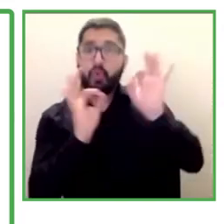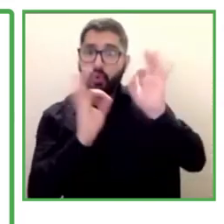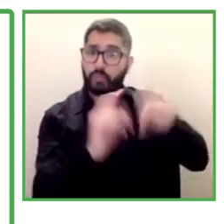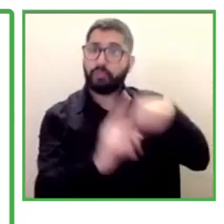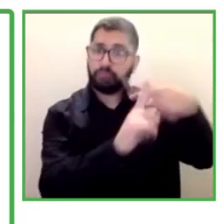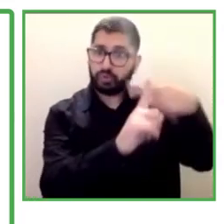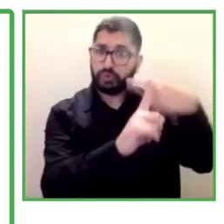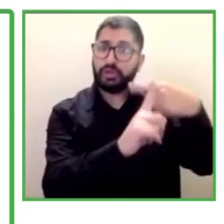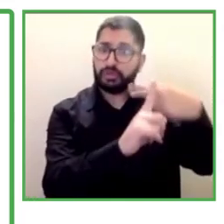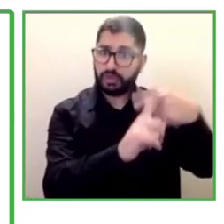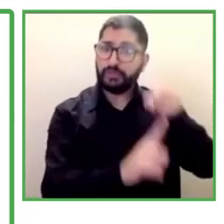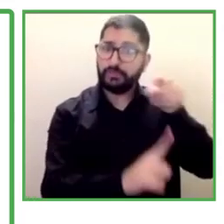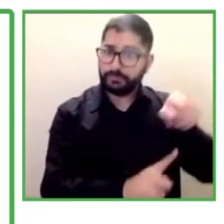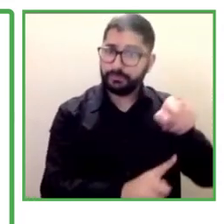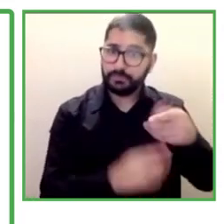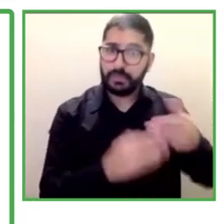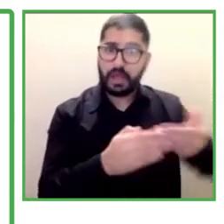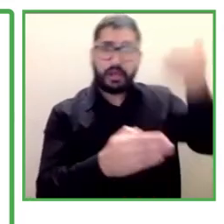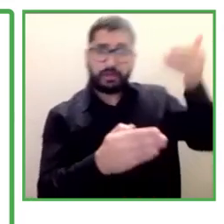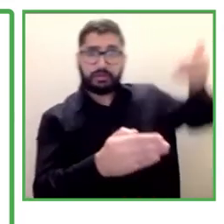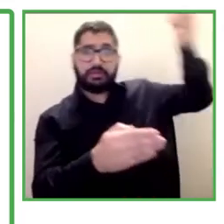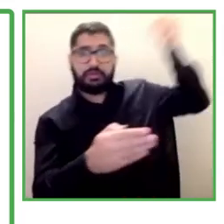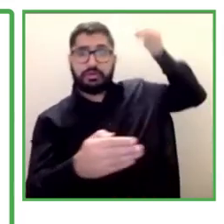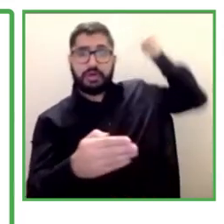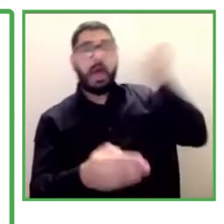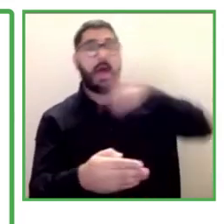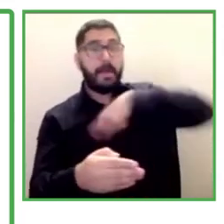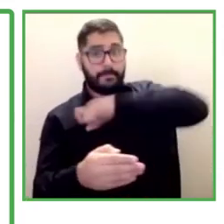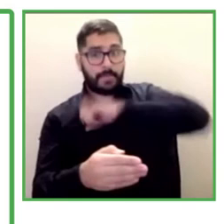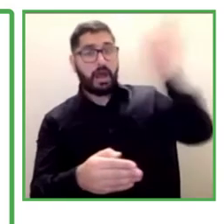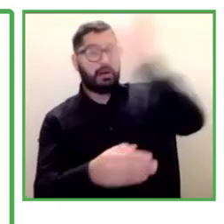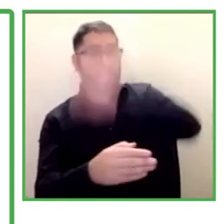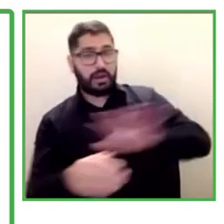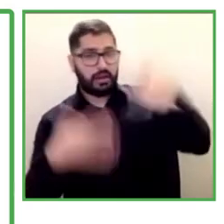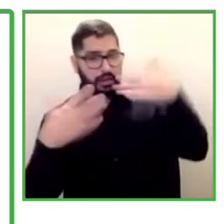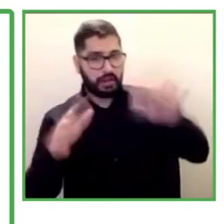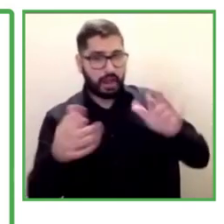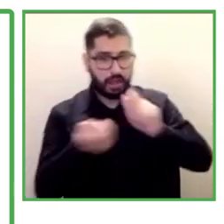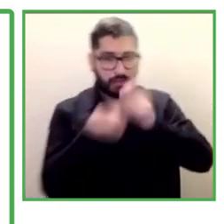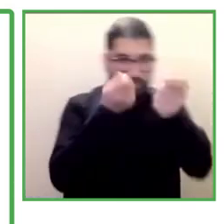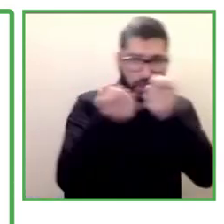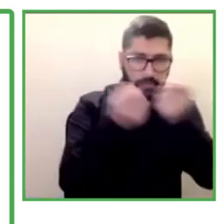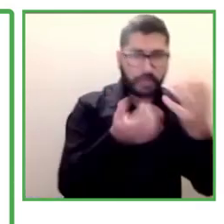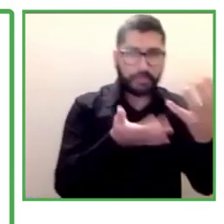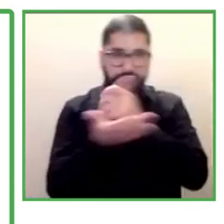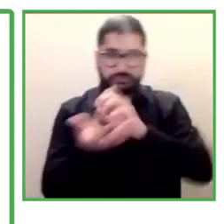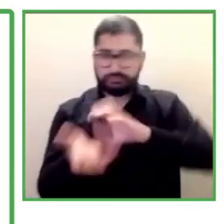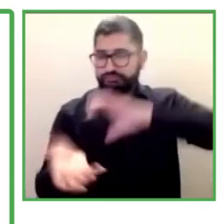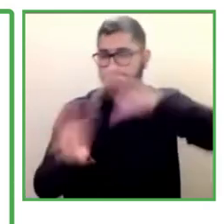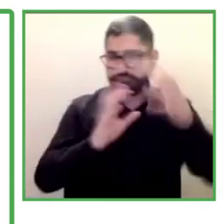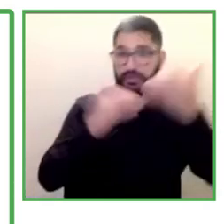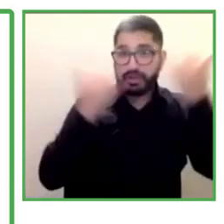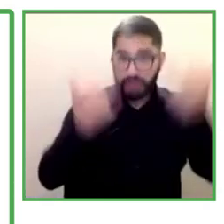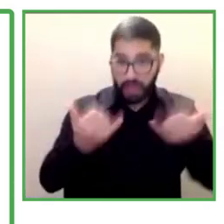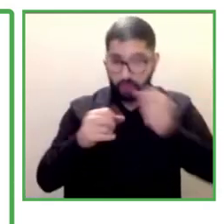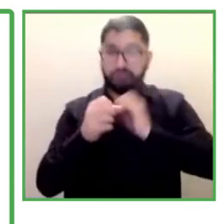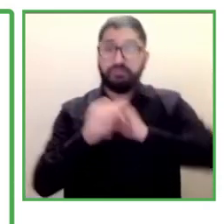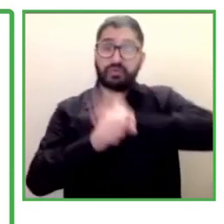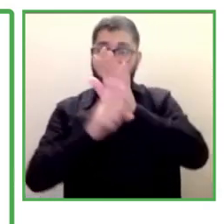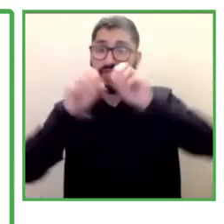when we had an economical crisis, more open calls have been made.